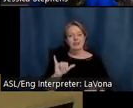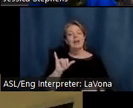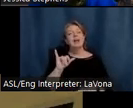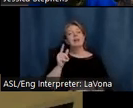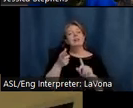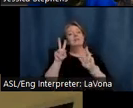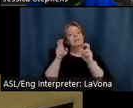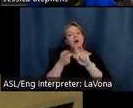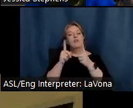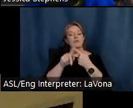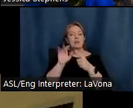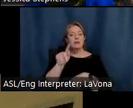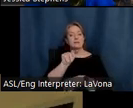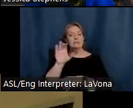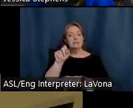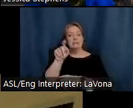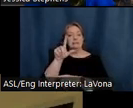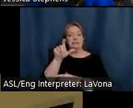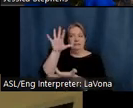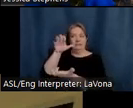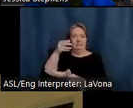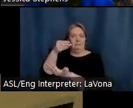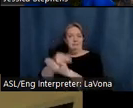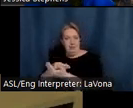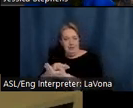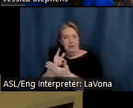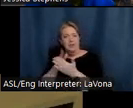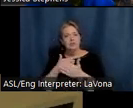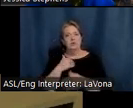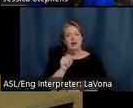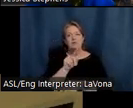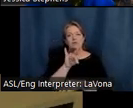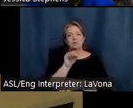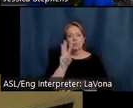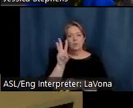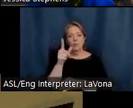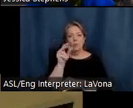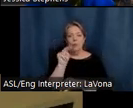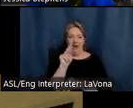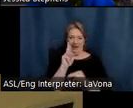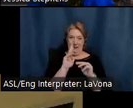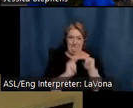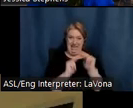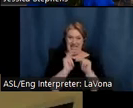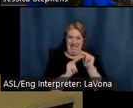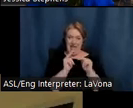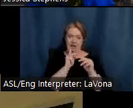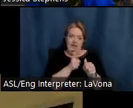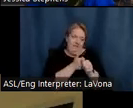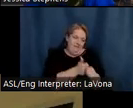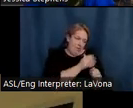awarded funding to have a studio wagon built based on descriptions of the original